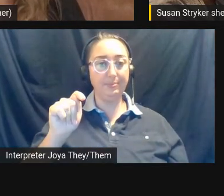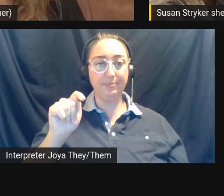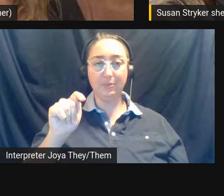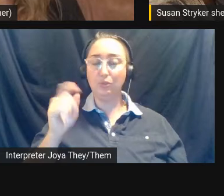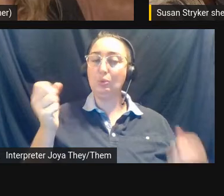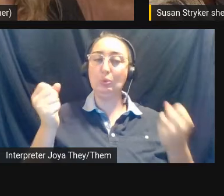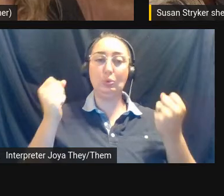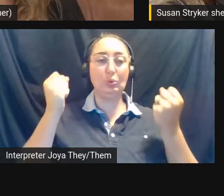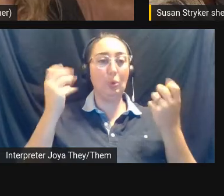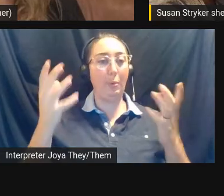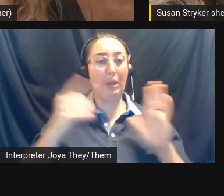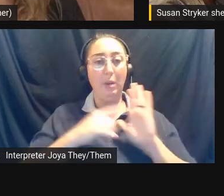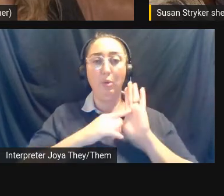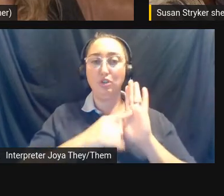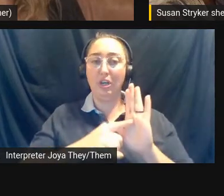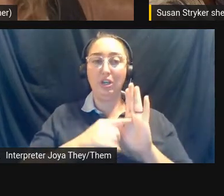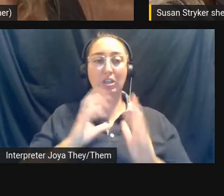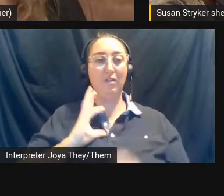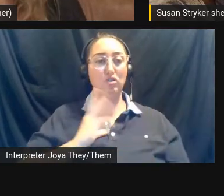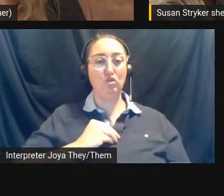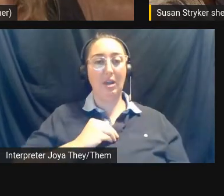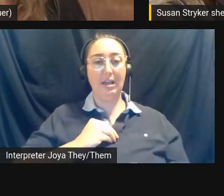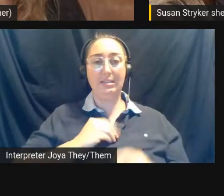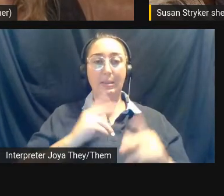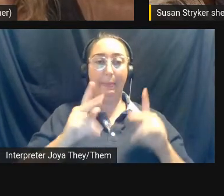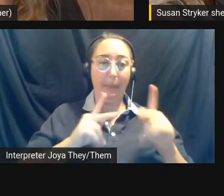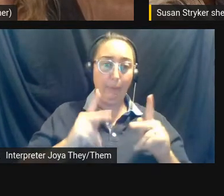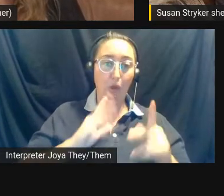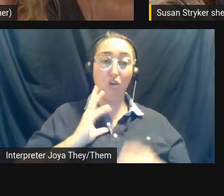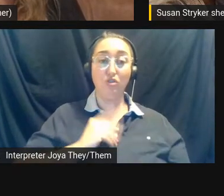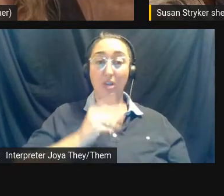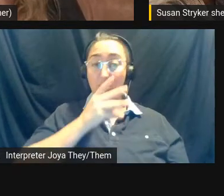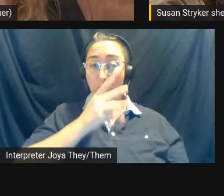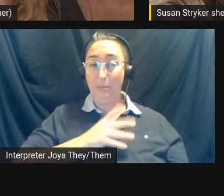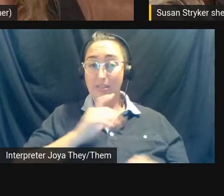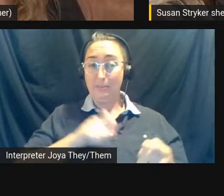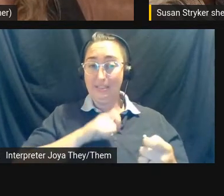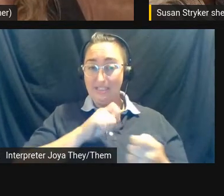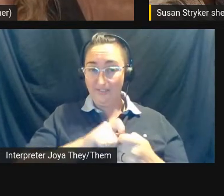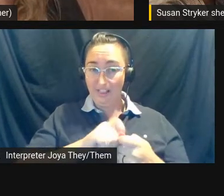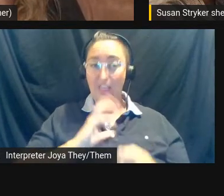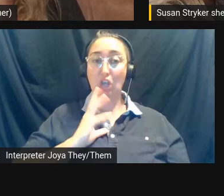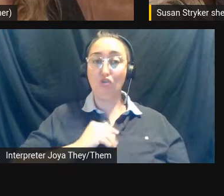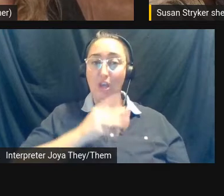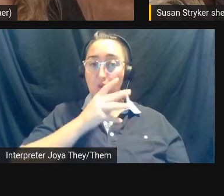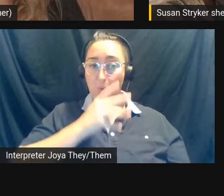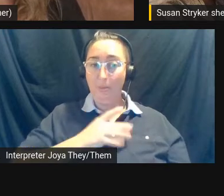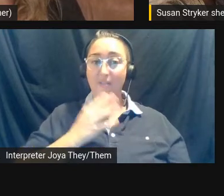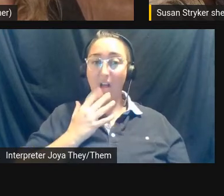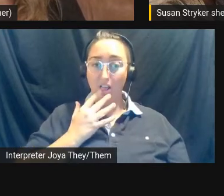portrayals of trans people as trans women, specifically trans women of color as sex workers.